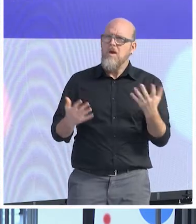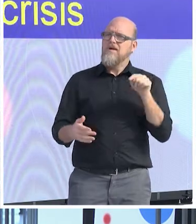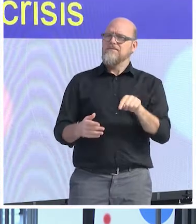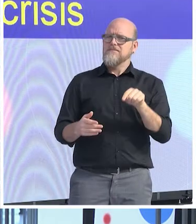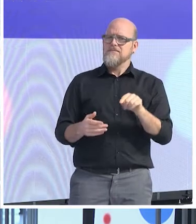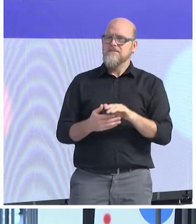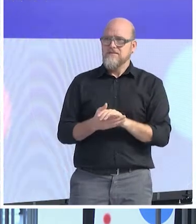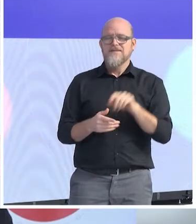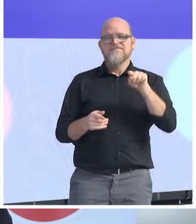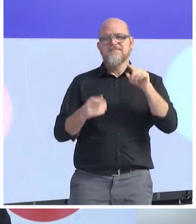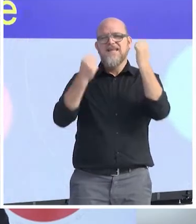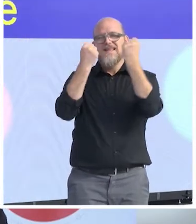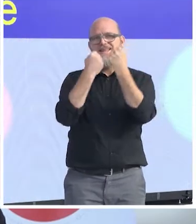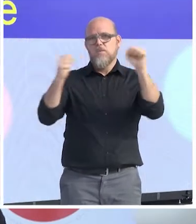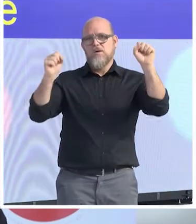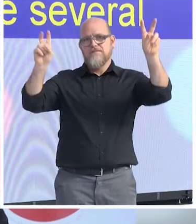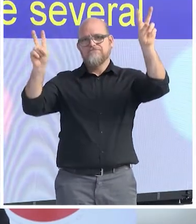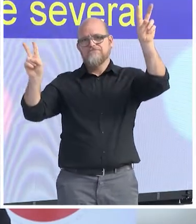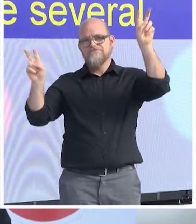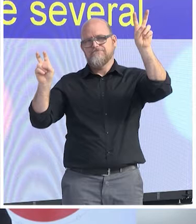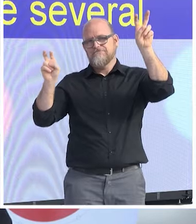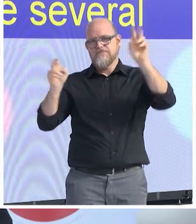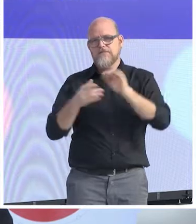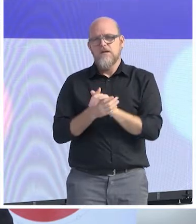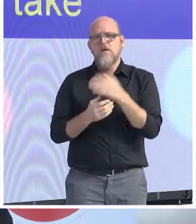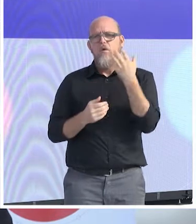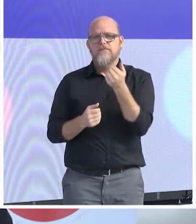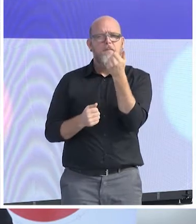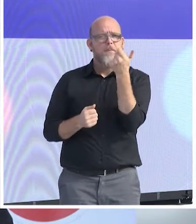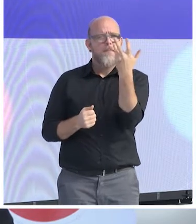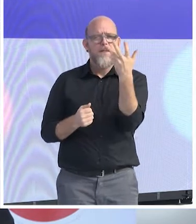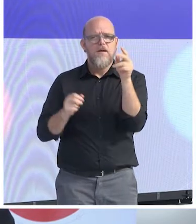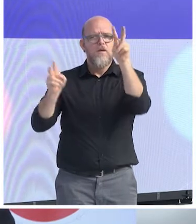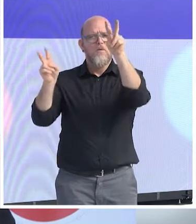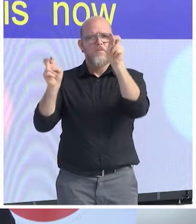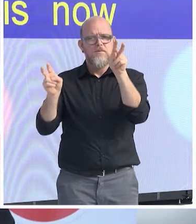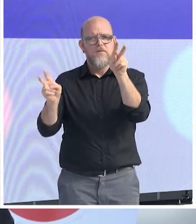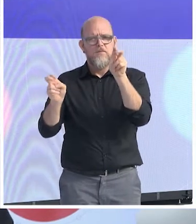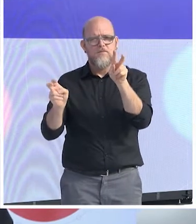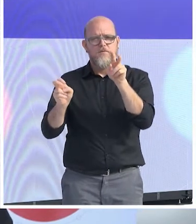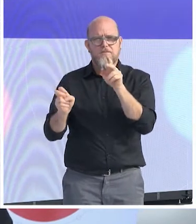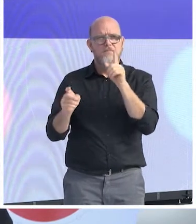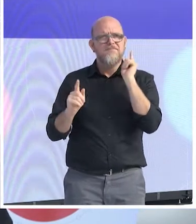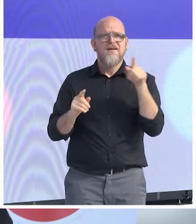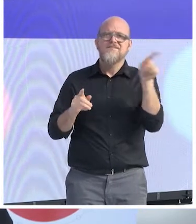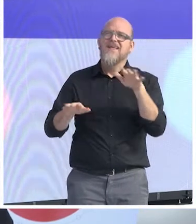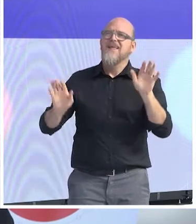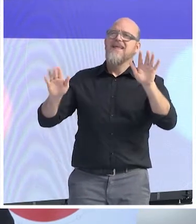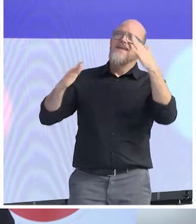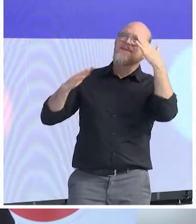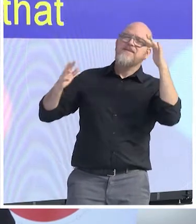we should take very seriously. There is now quite well-known data that at present,